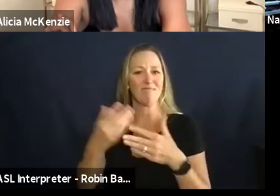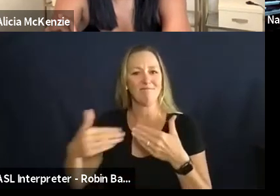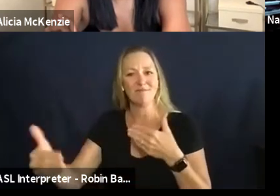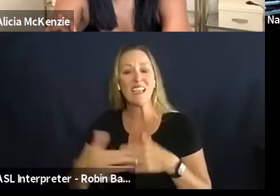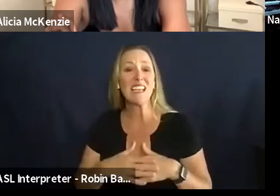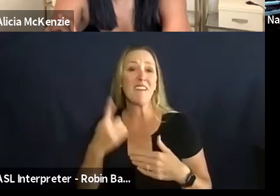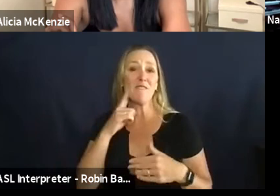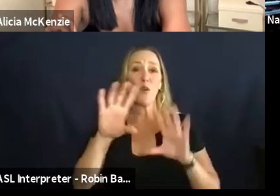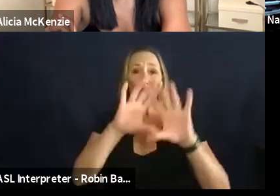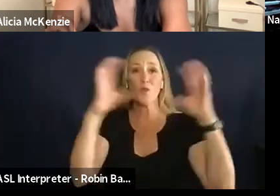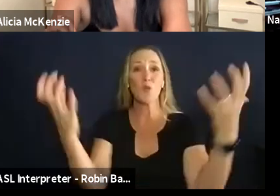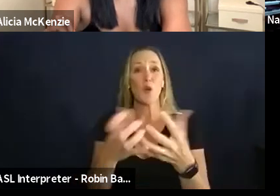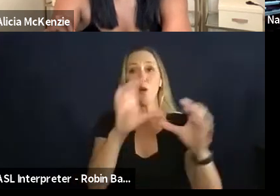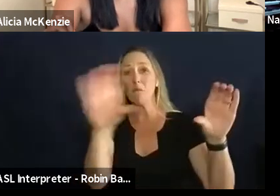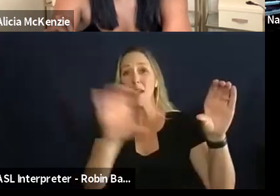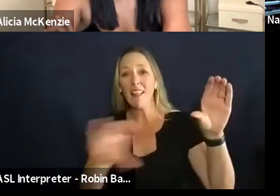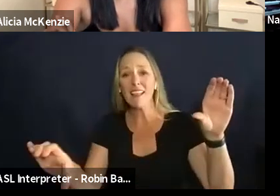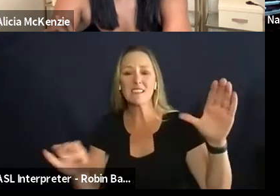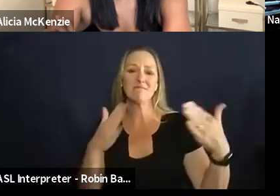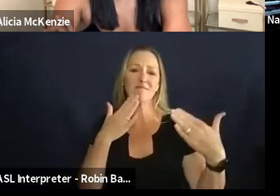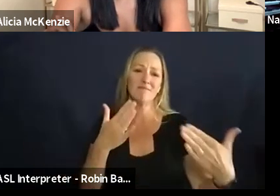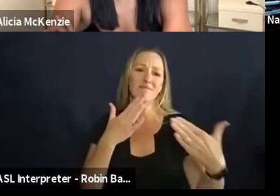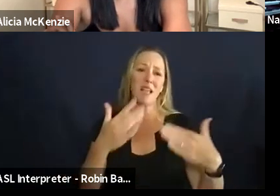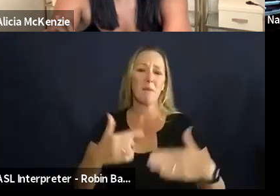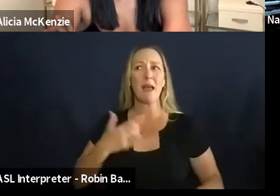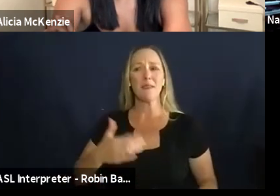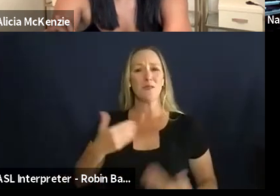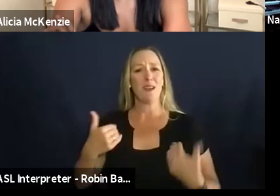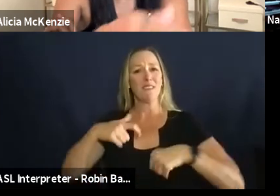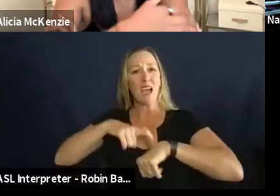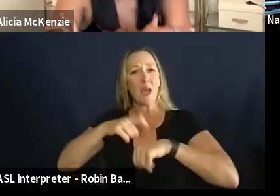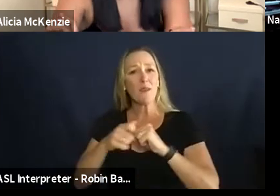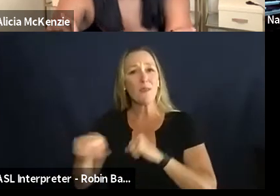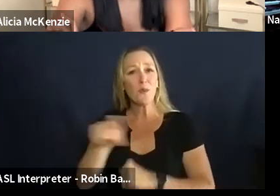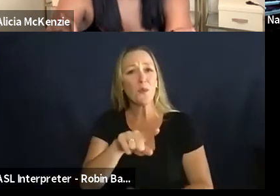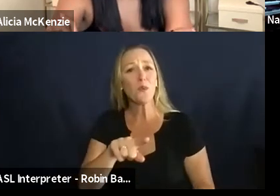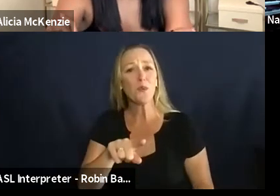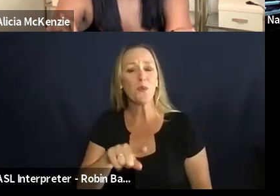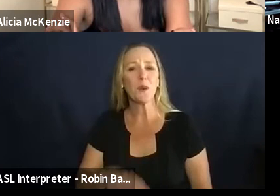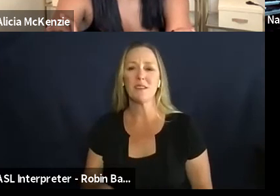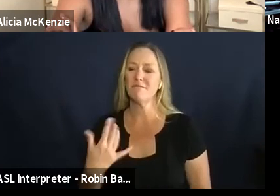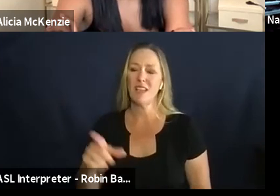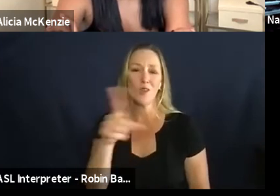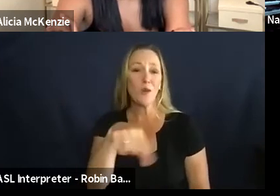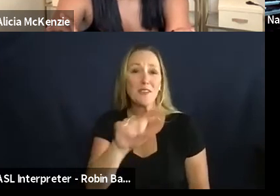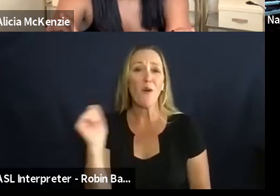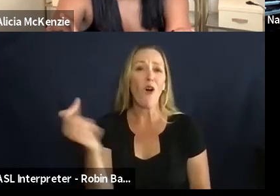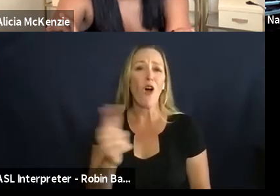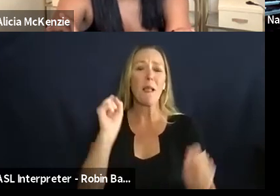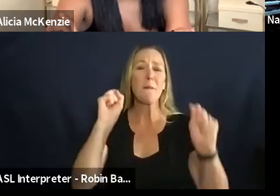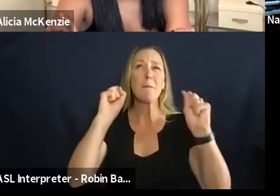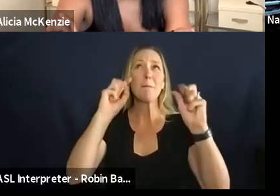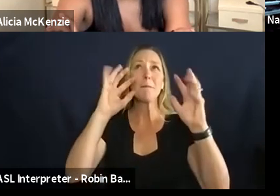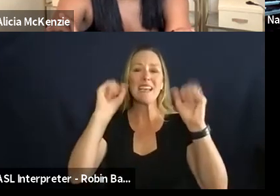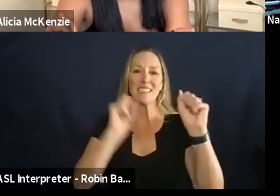panelists as a group i'm really so happy to have had this time with you um i think you all are just incredible human beings which is why i